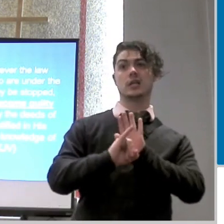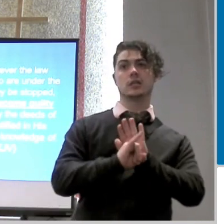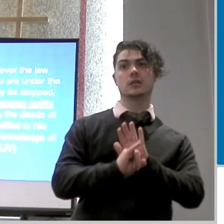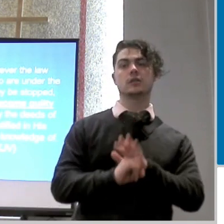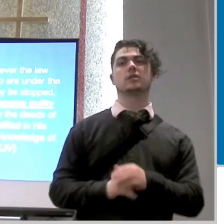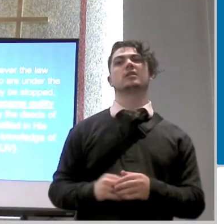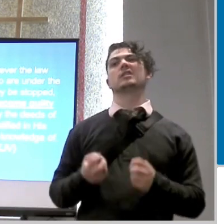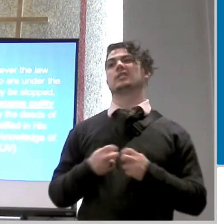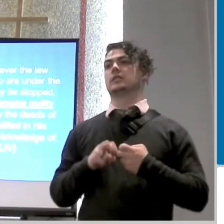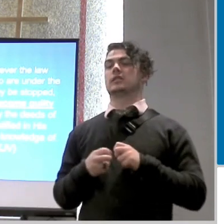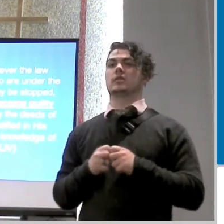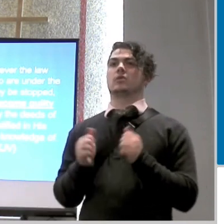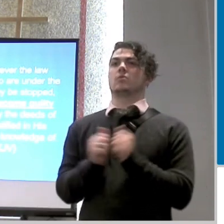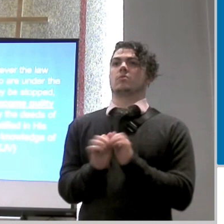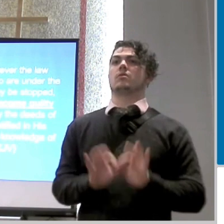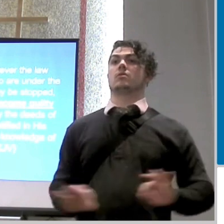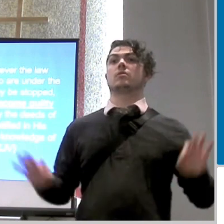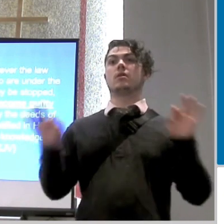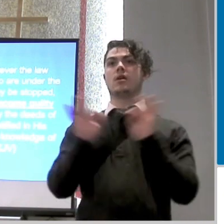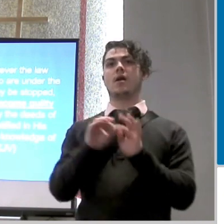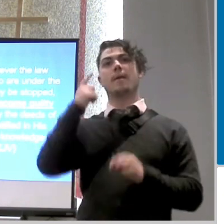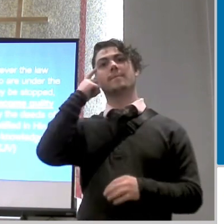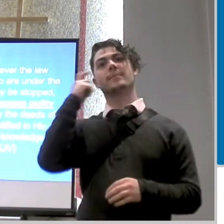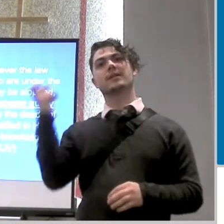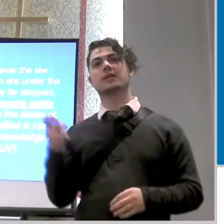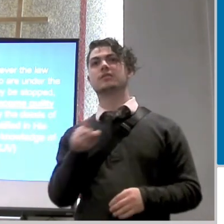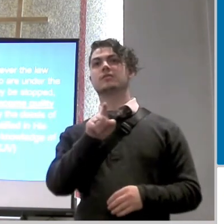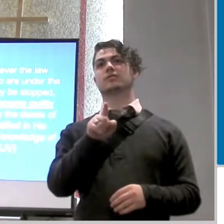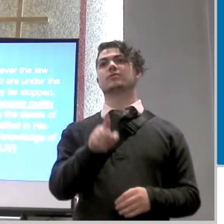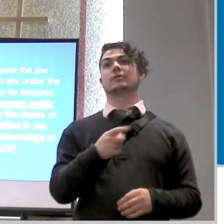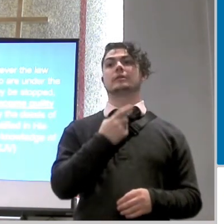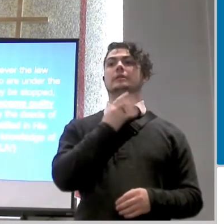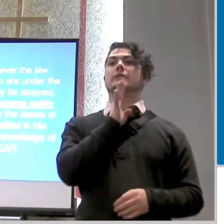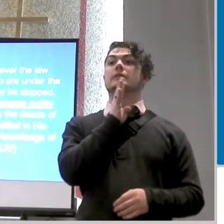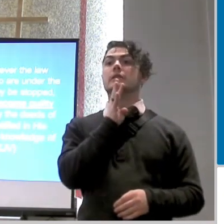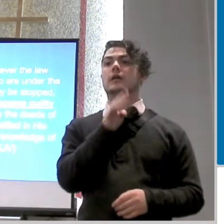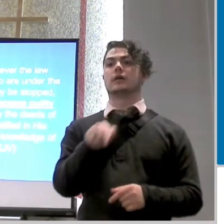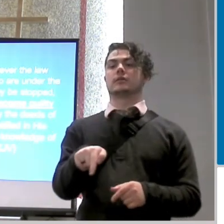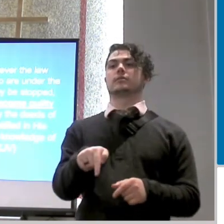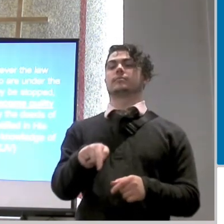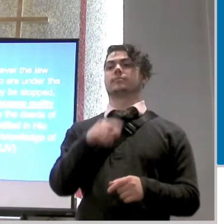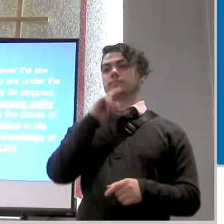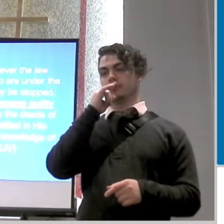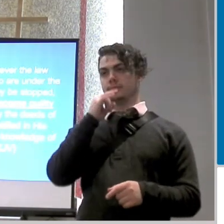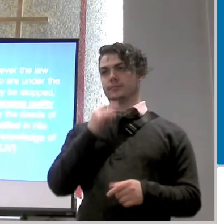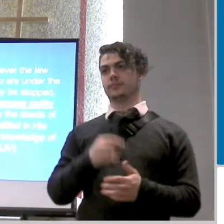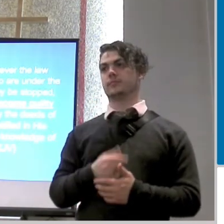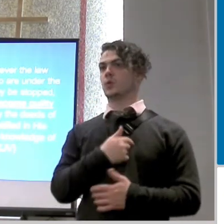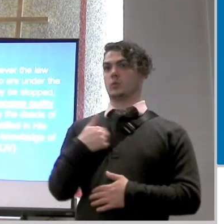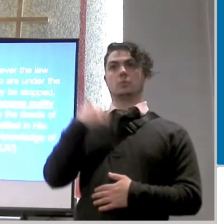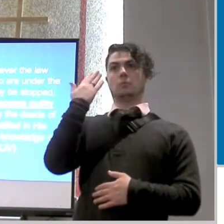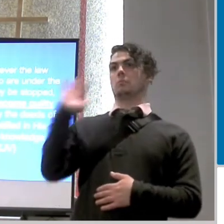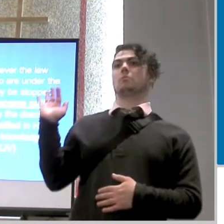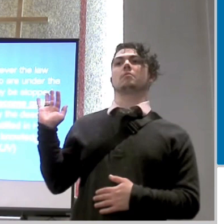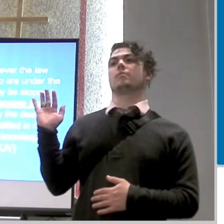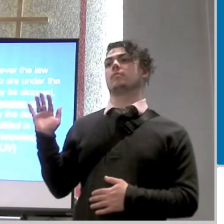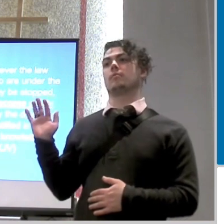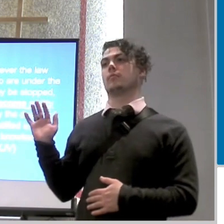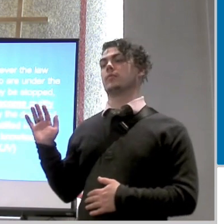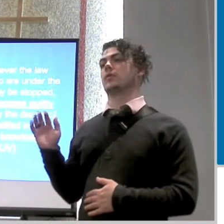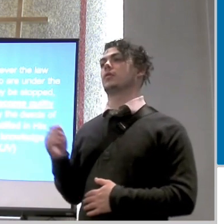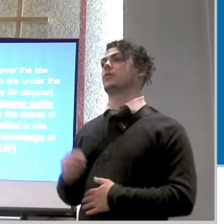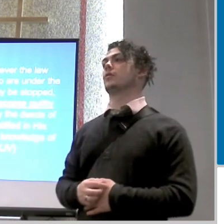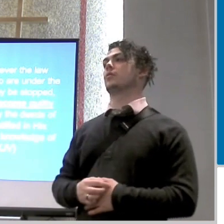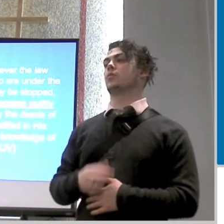because of what you say to them right we don't we don't understand that per se because we didn't necessarily grow up in a